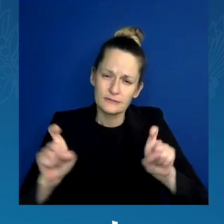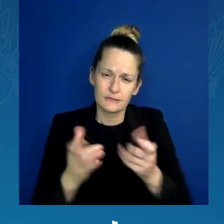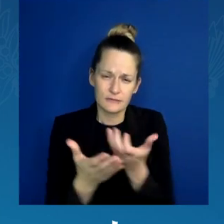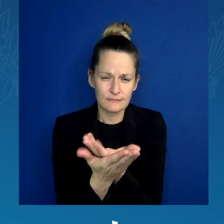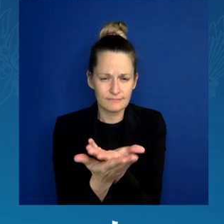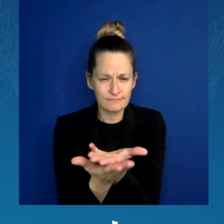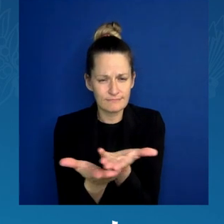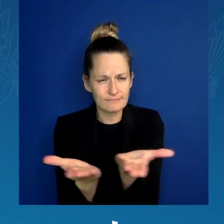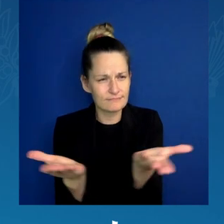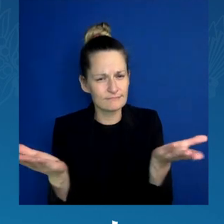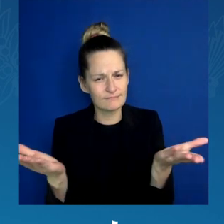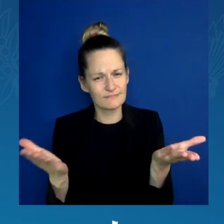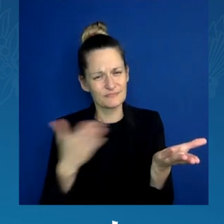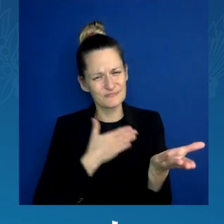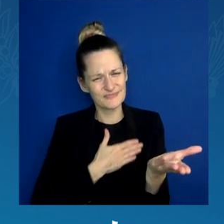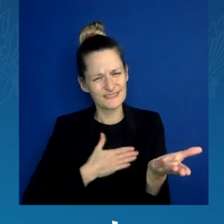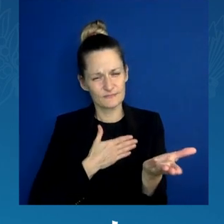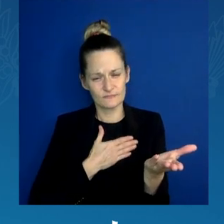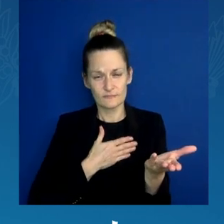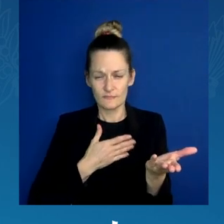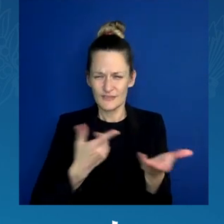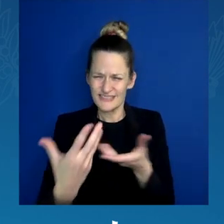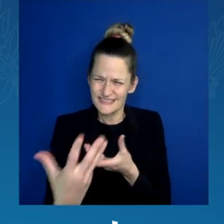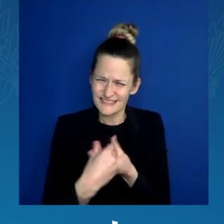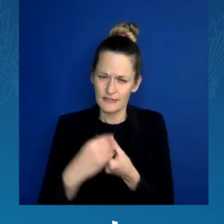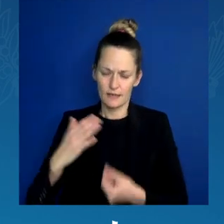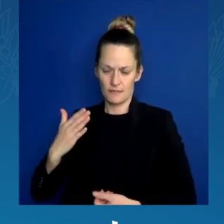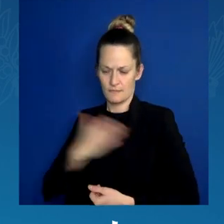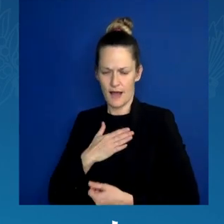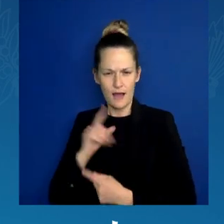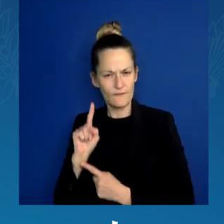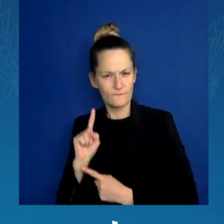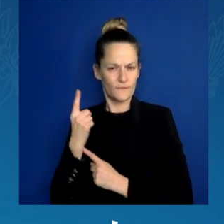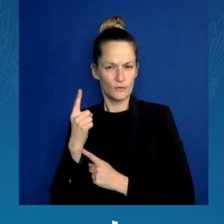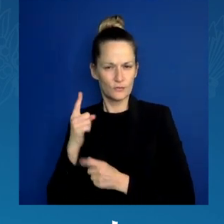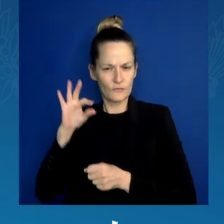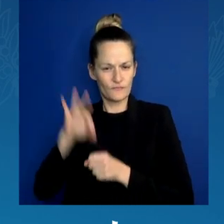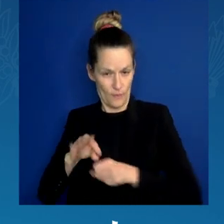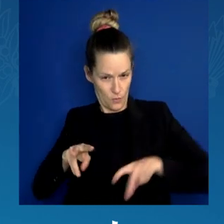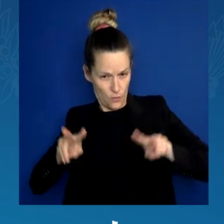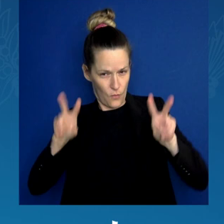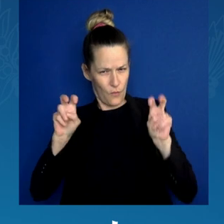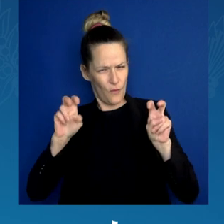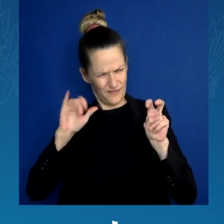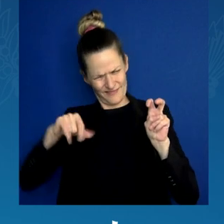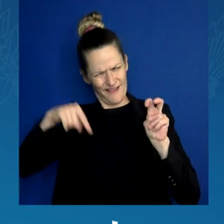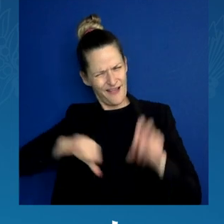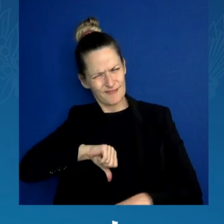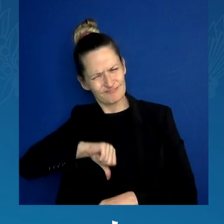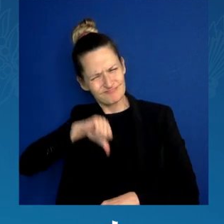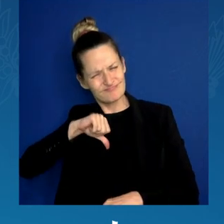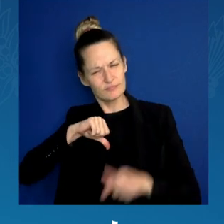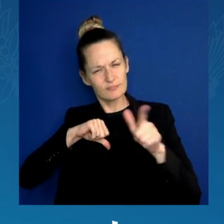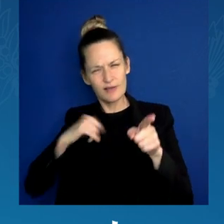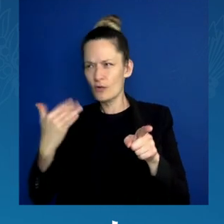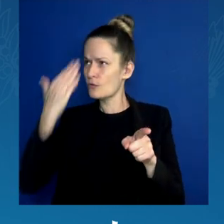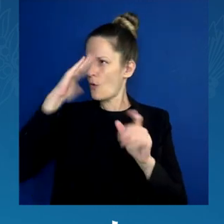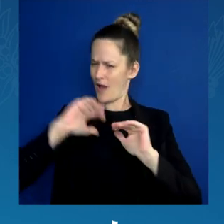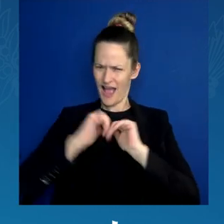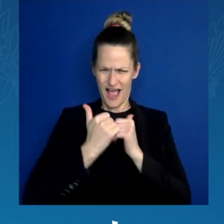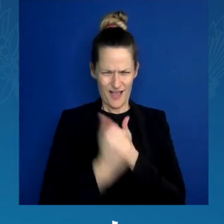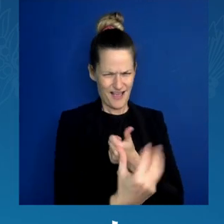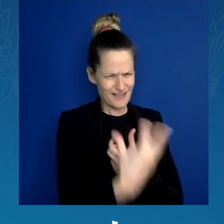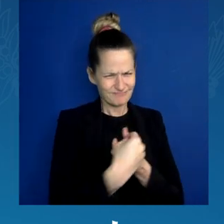pride, and to be confident when you do it. I know a lot of times voting can seem like an intimidating